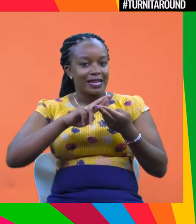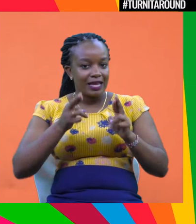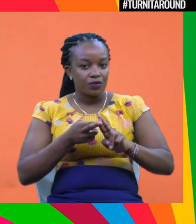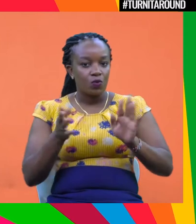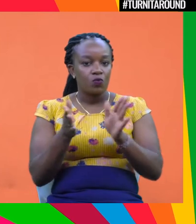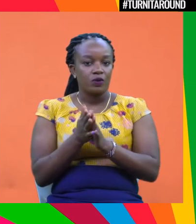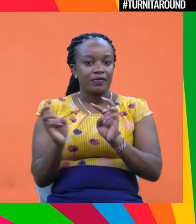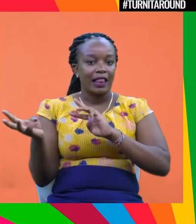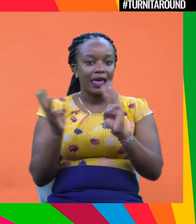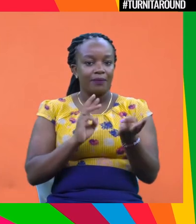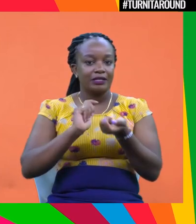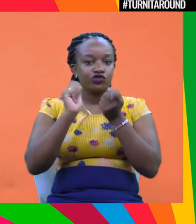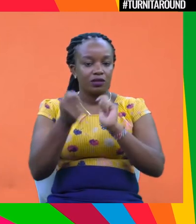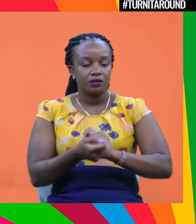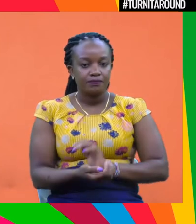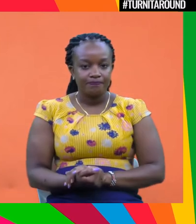change, Johan?